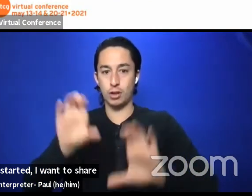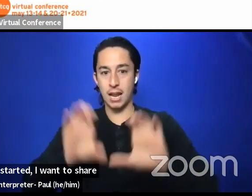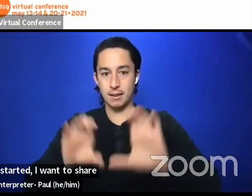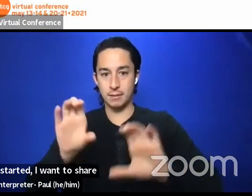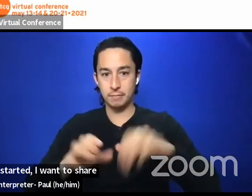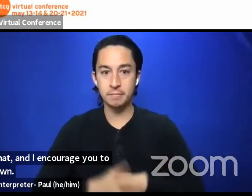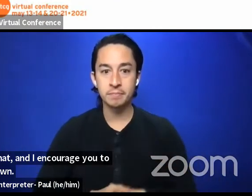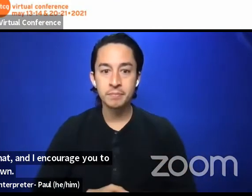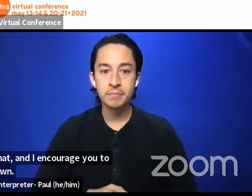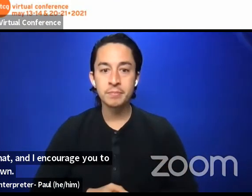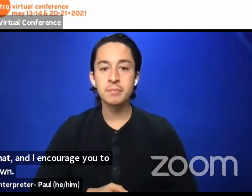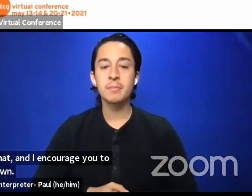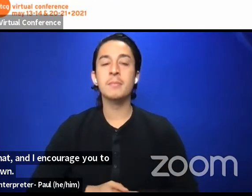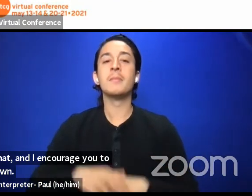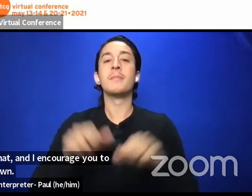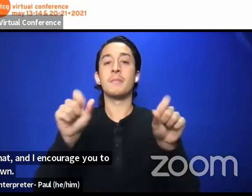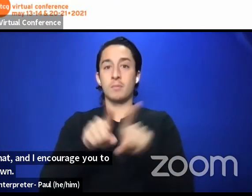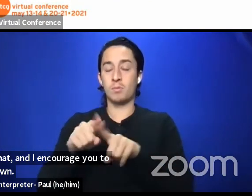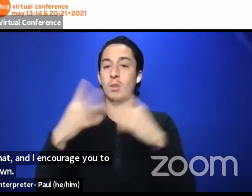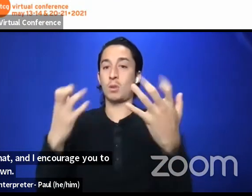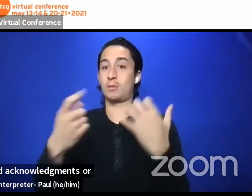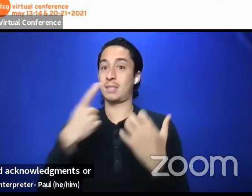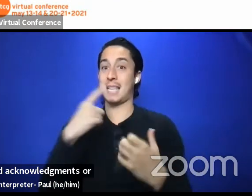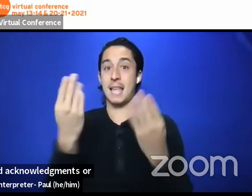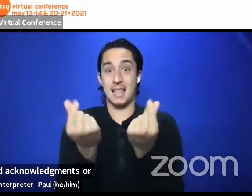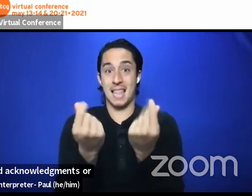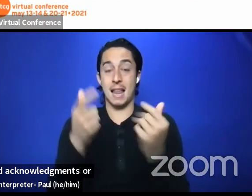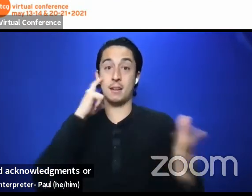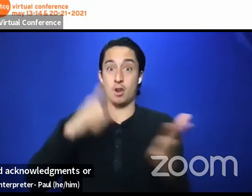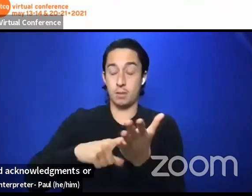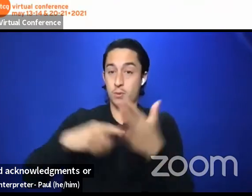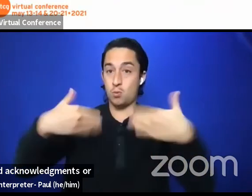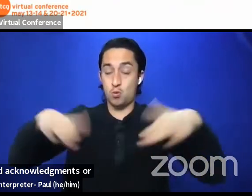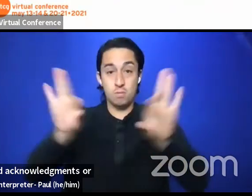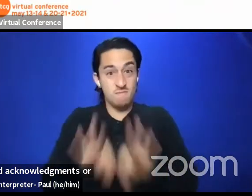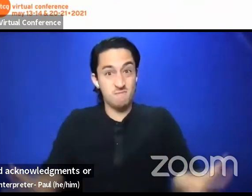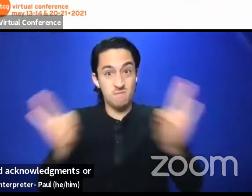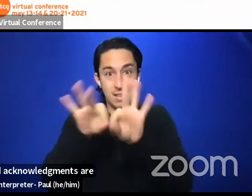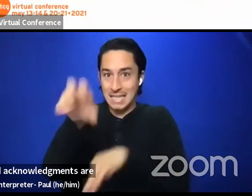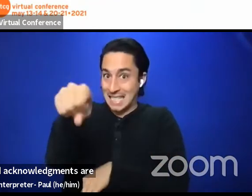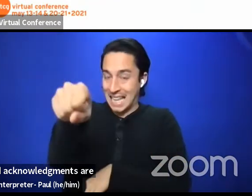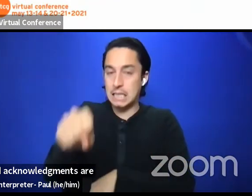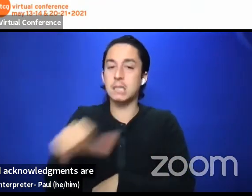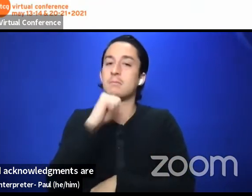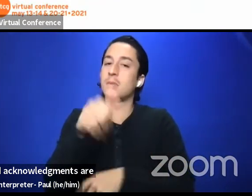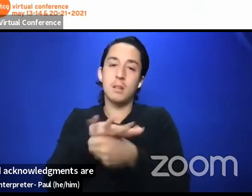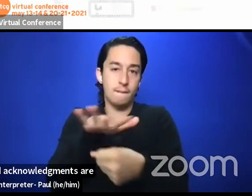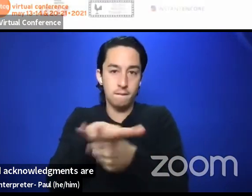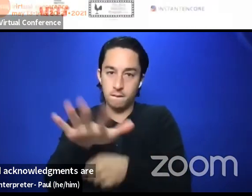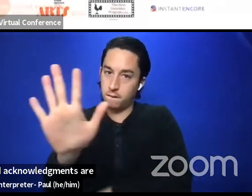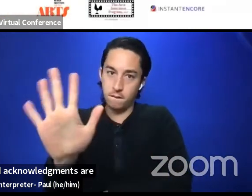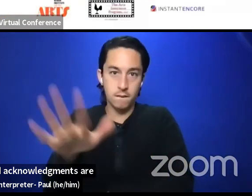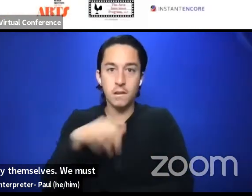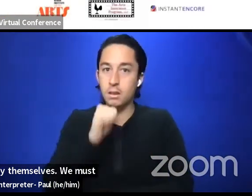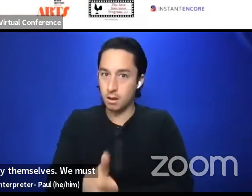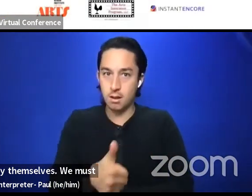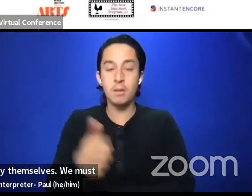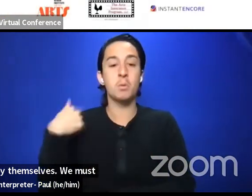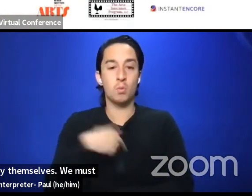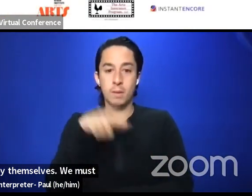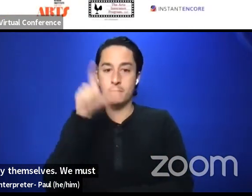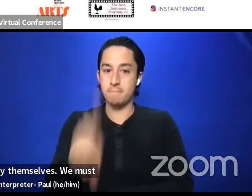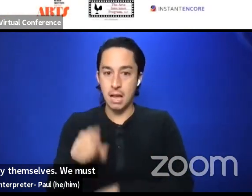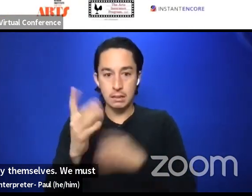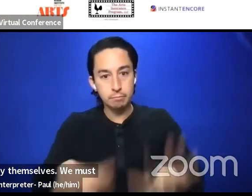I also want to say that while land acknowledgements are important, they are not enough by themselves. We must also take action in